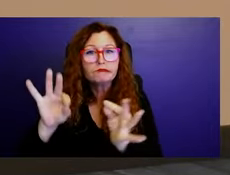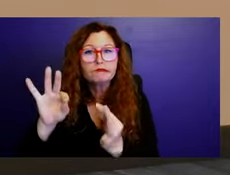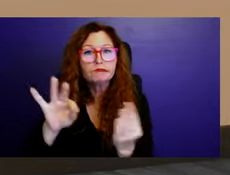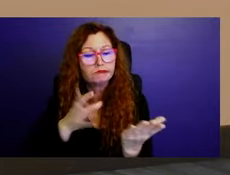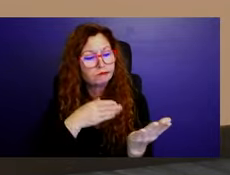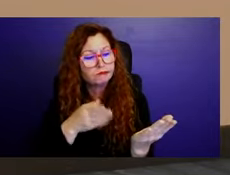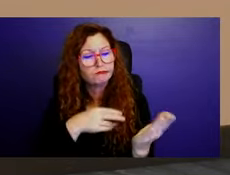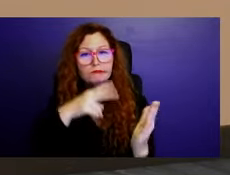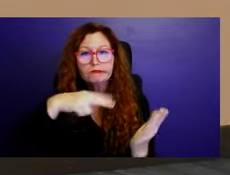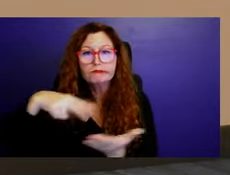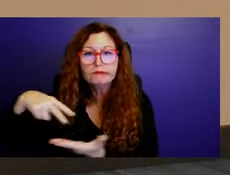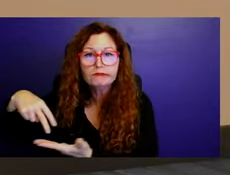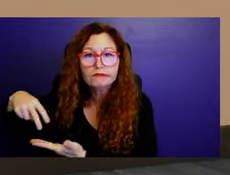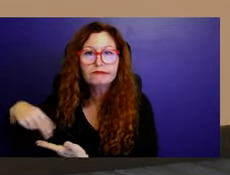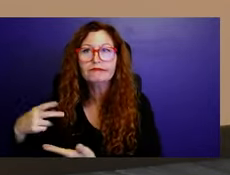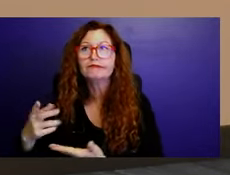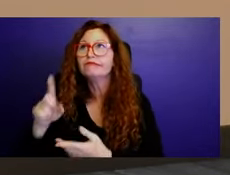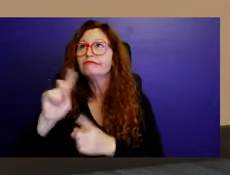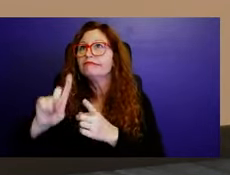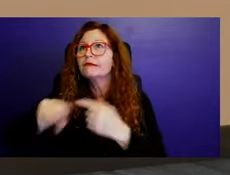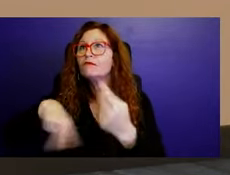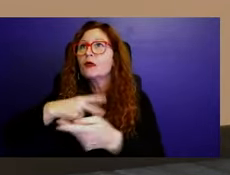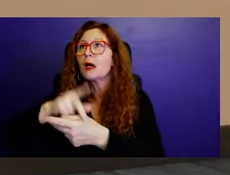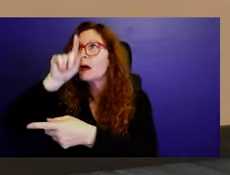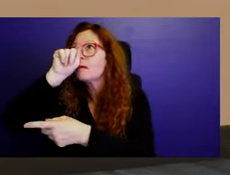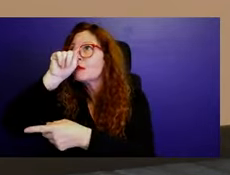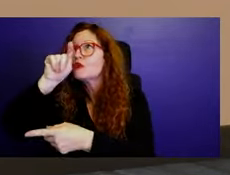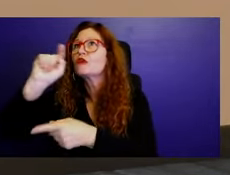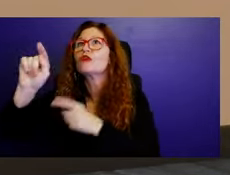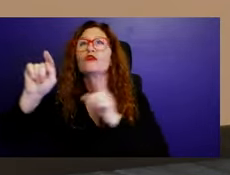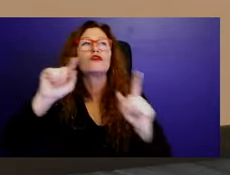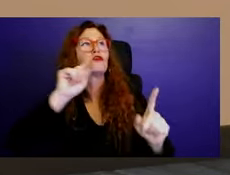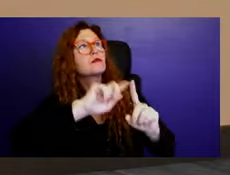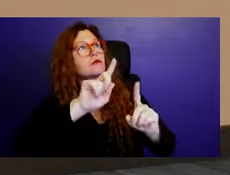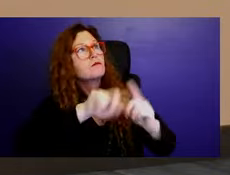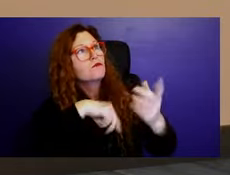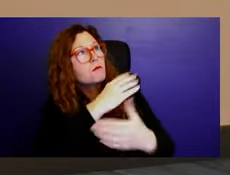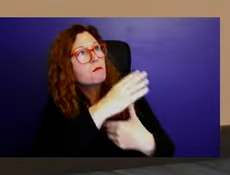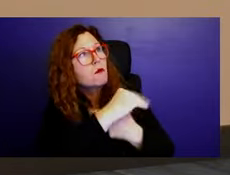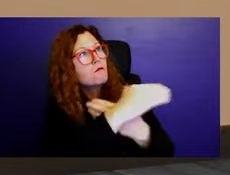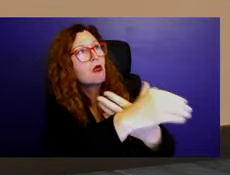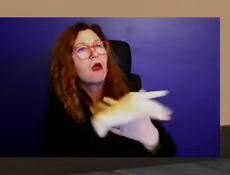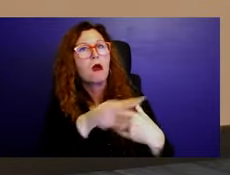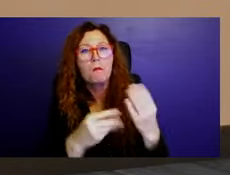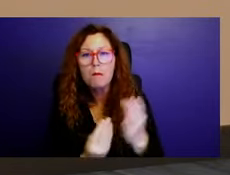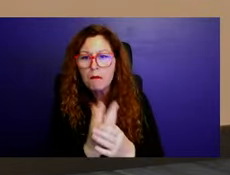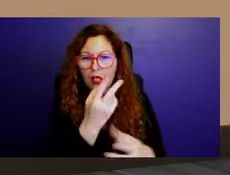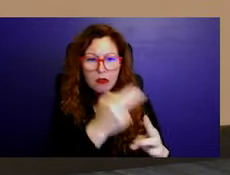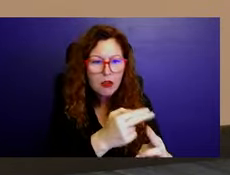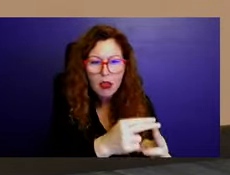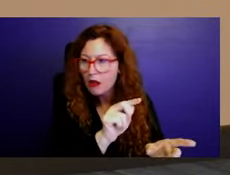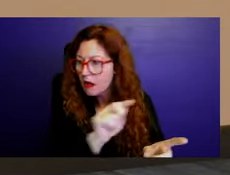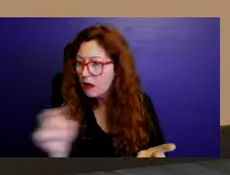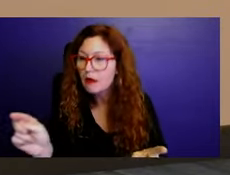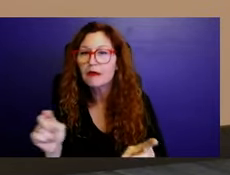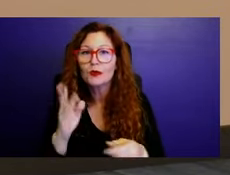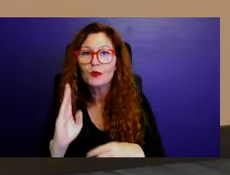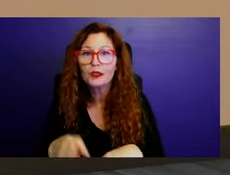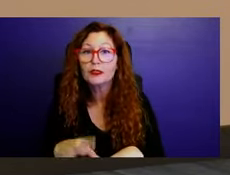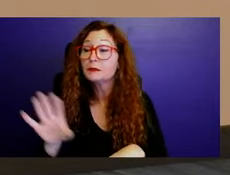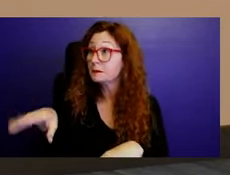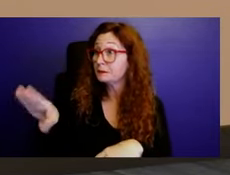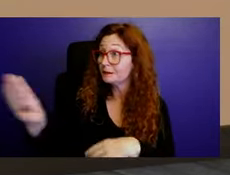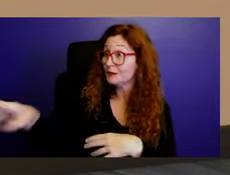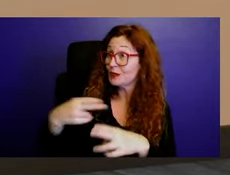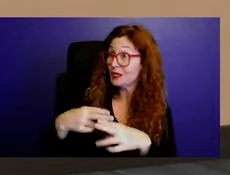living among. All right, thank you. Thank you. And before you leave, did you say your name for the record? Oh, Linda Anderson, president of the